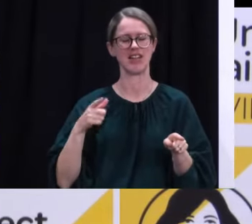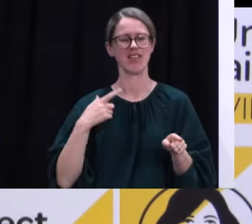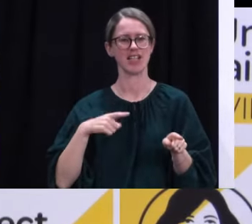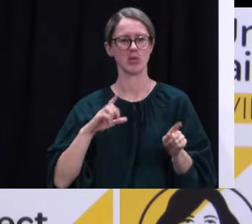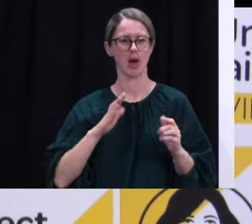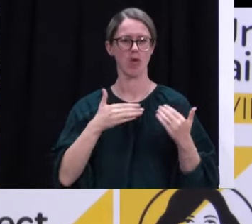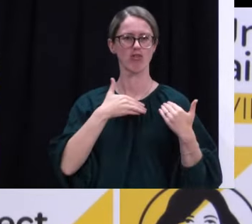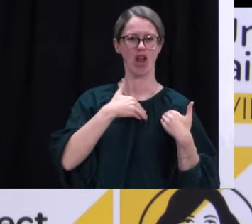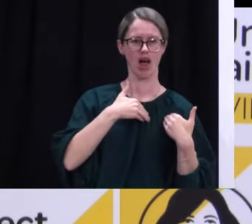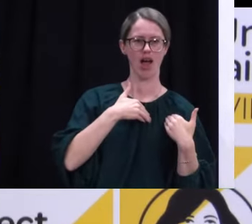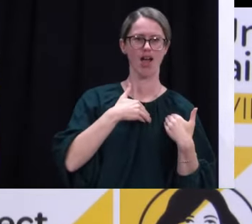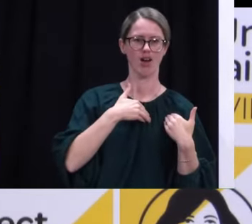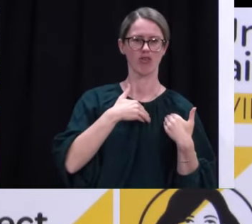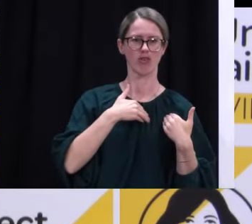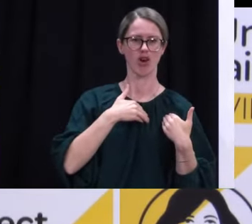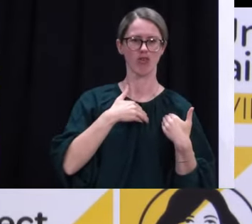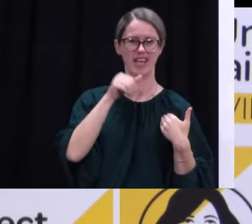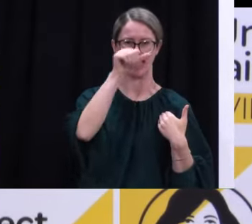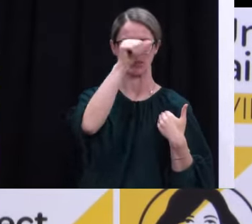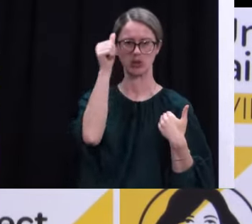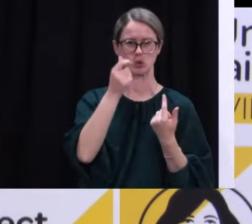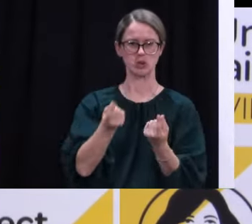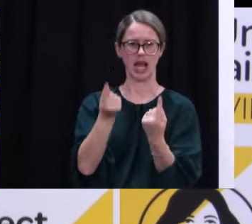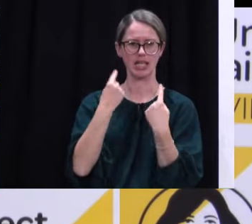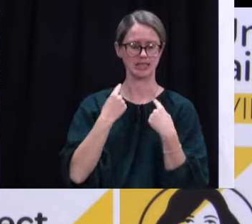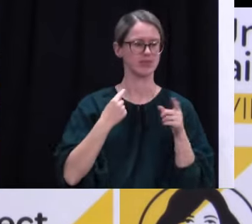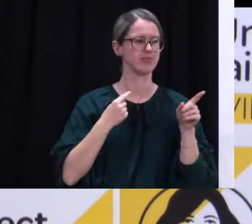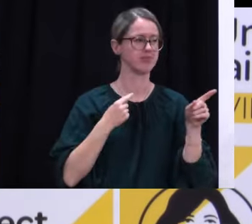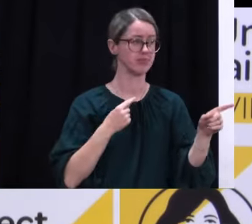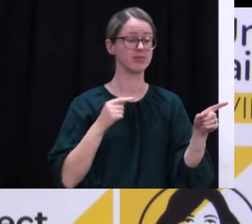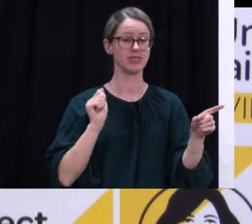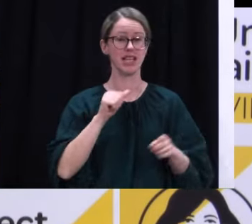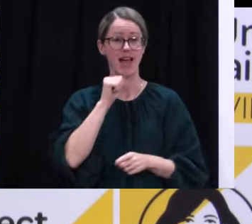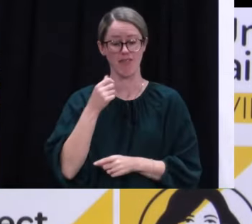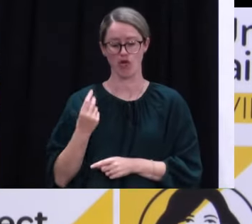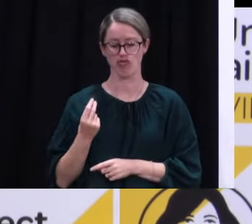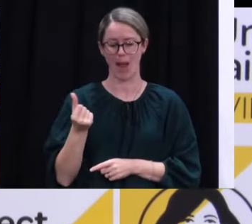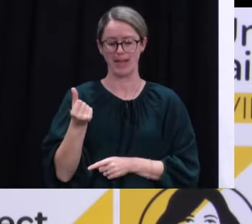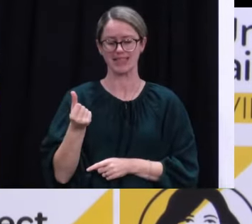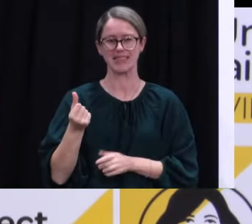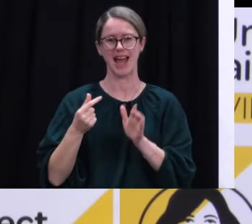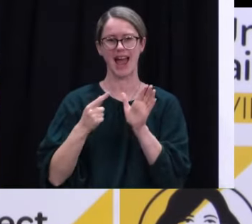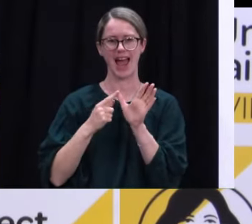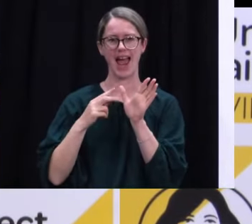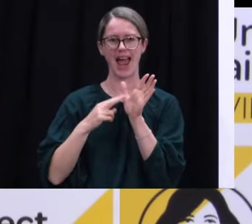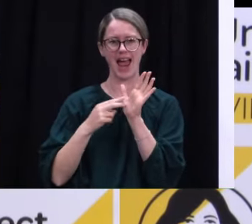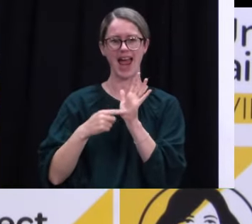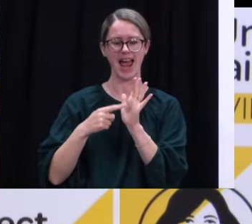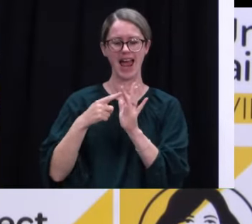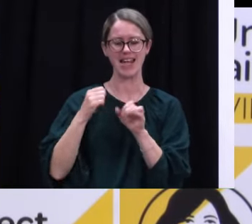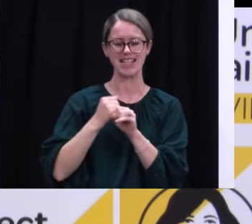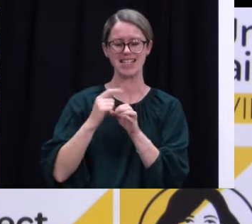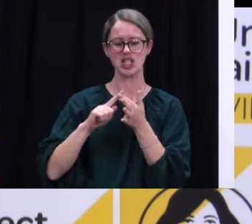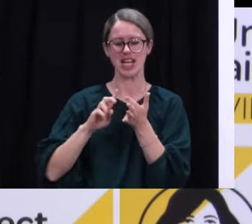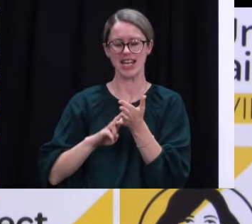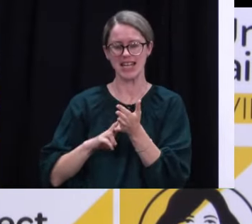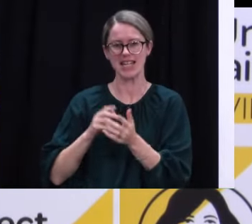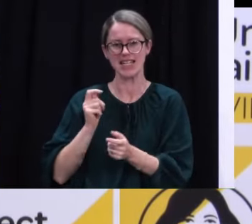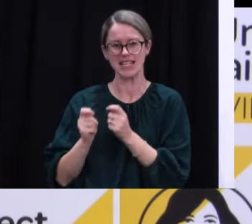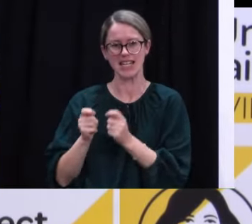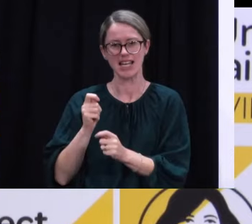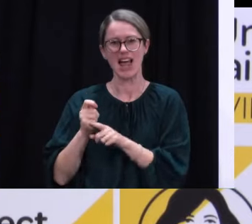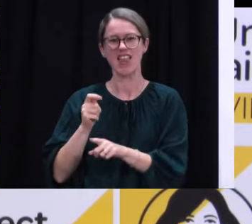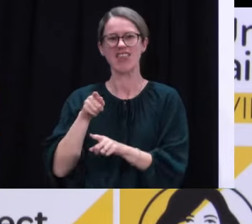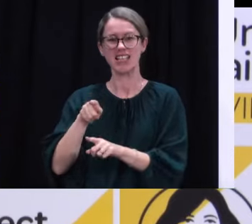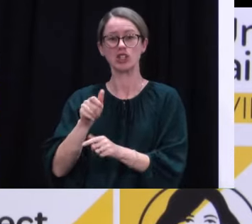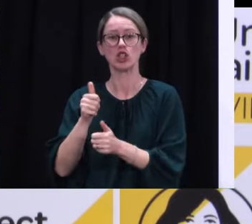that, I'll get Dr. Bloomfield to explain. One is where rapid antigen testing has been used and is useful as if you've got infection out